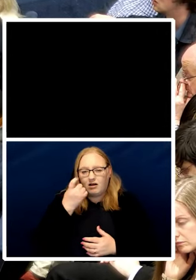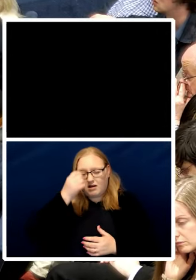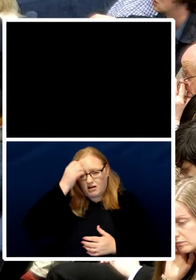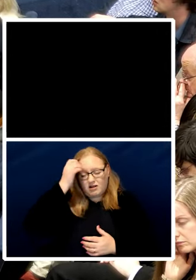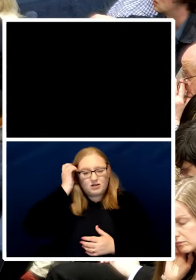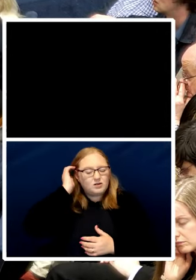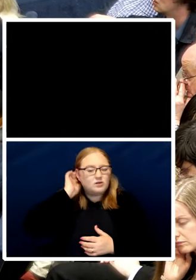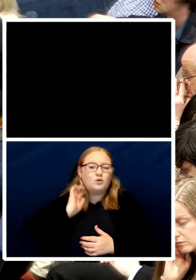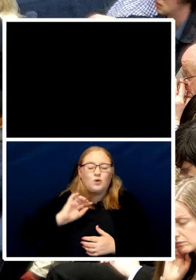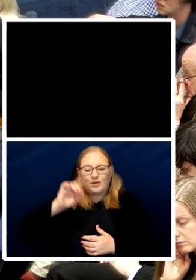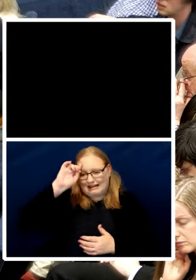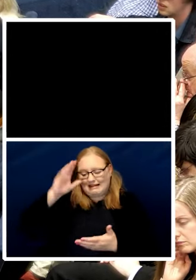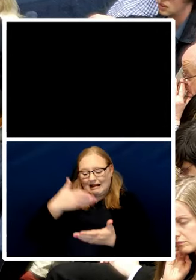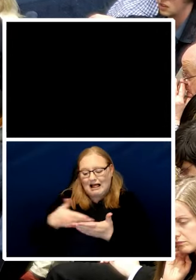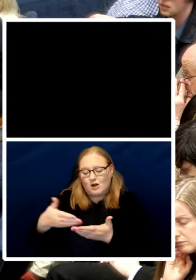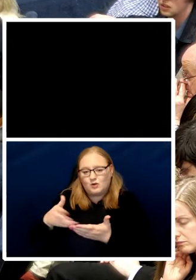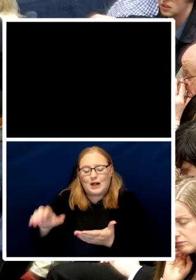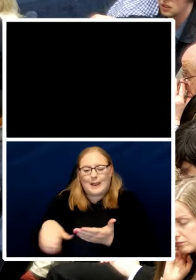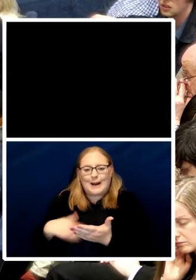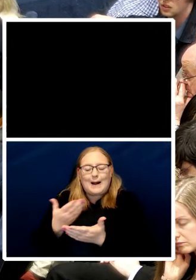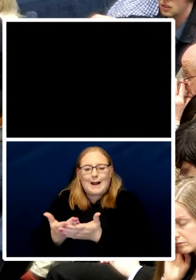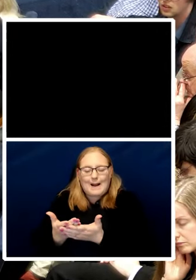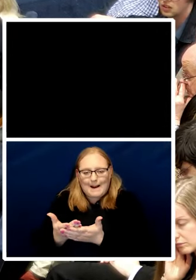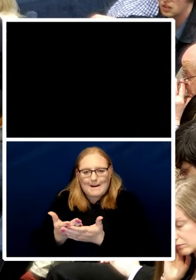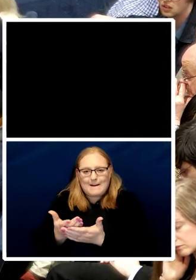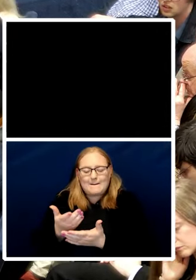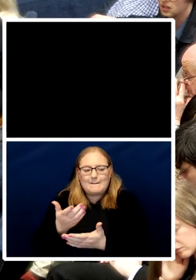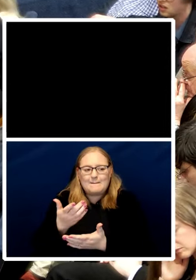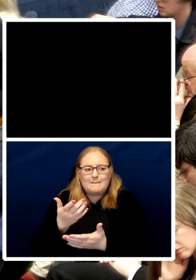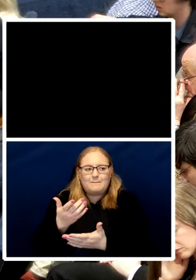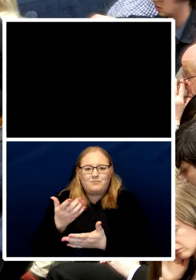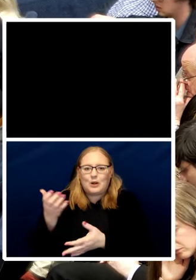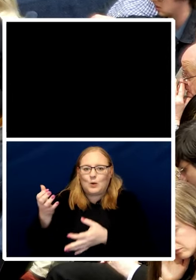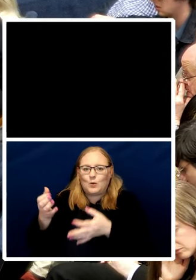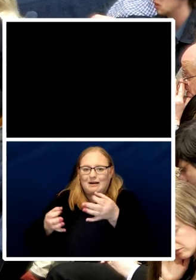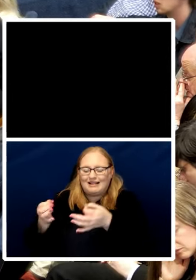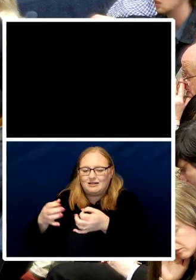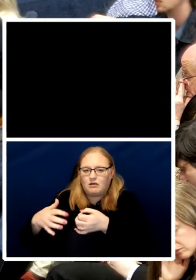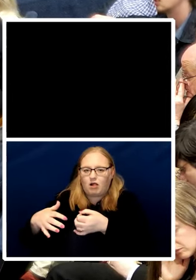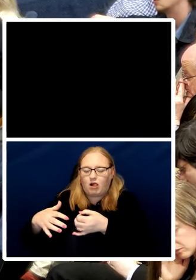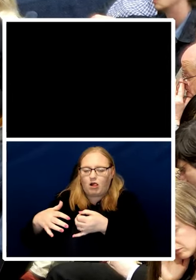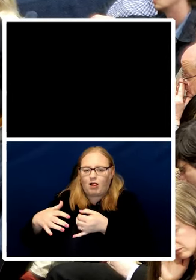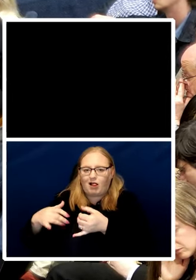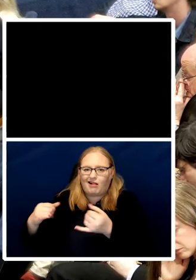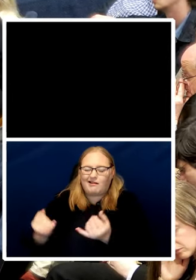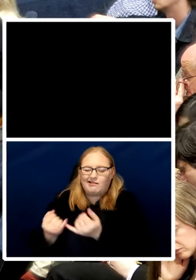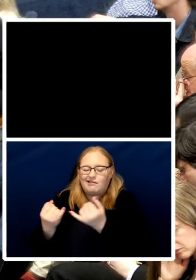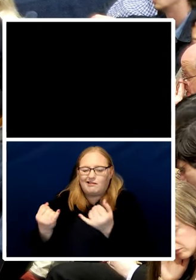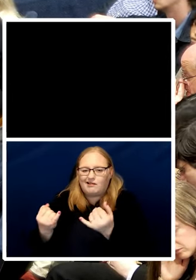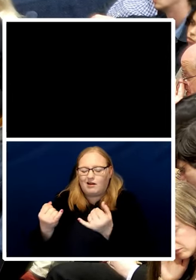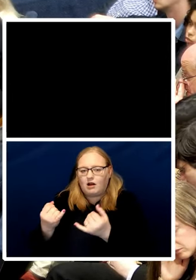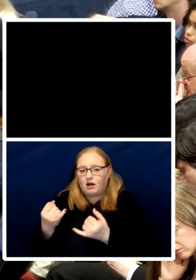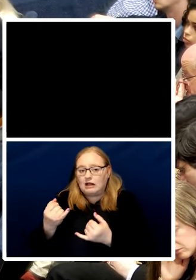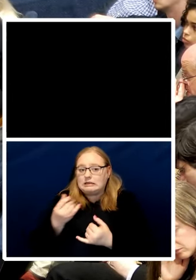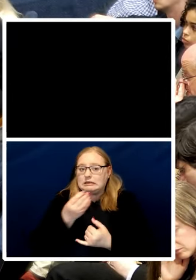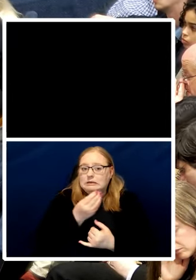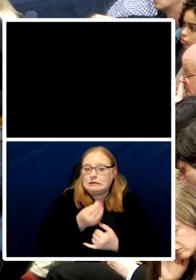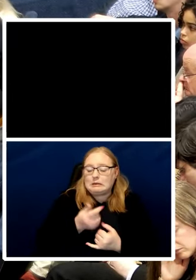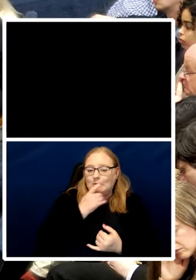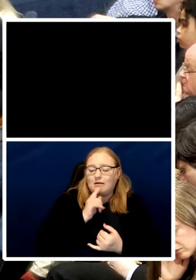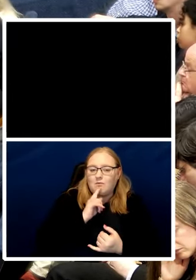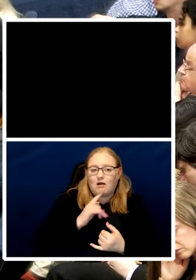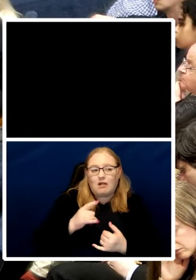of a political dispute that some might argue should be settled by diplomatic means through the u.n